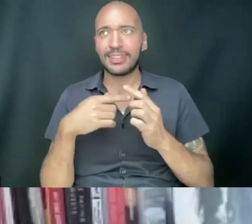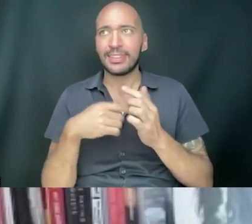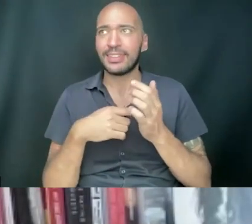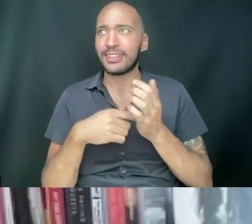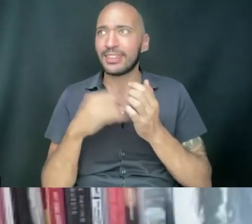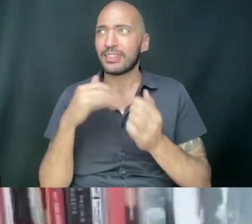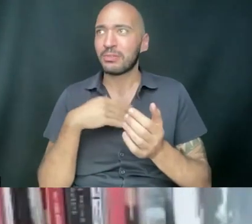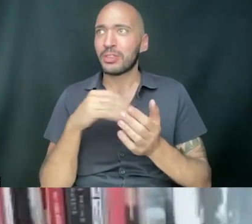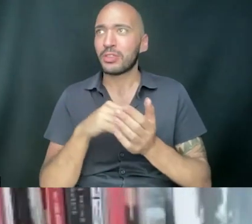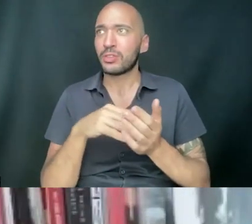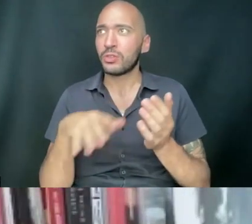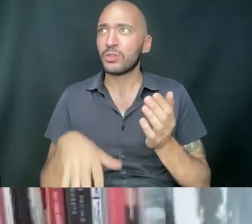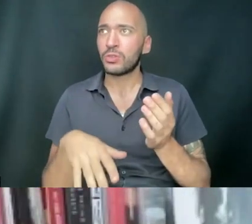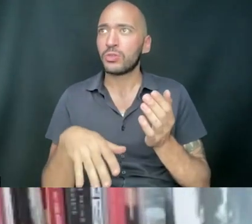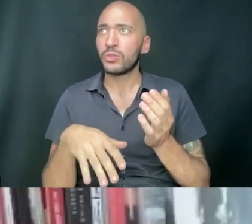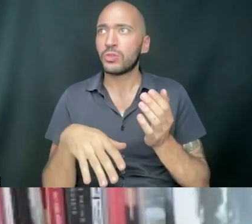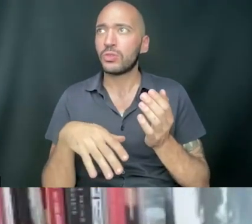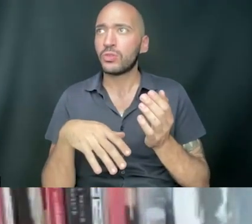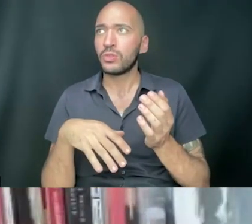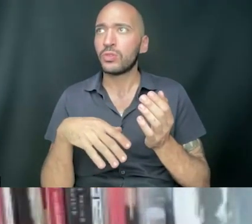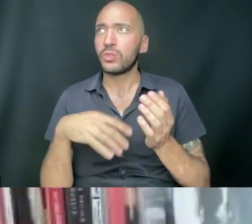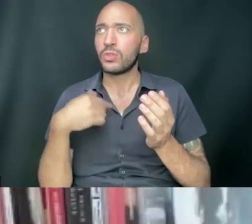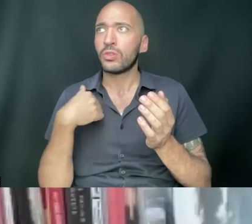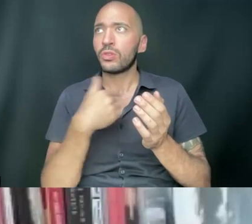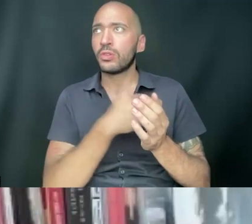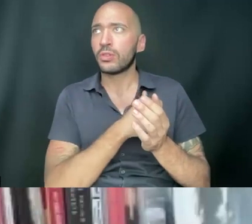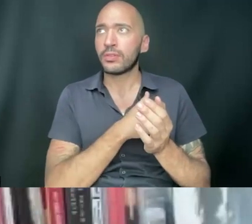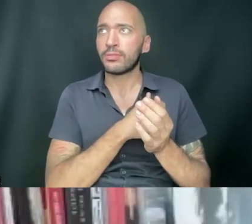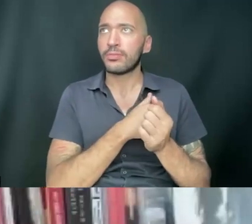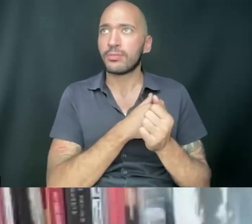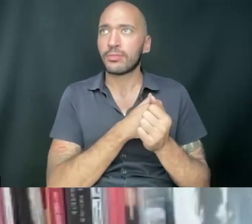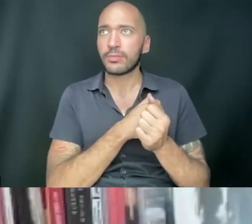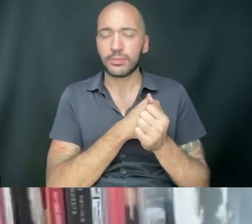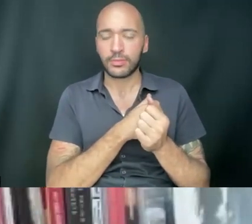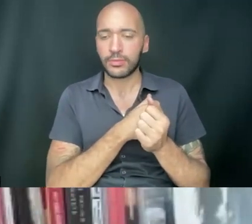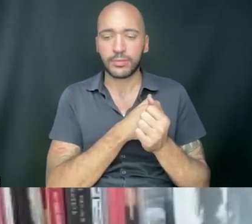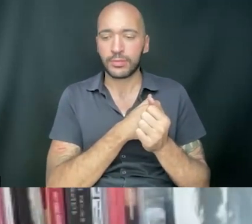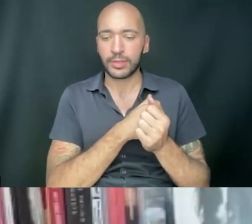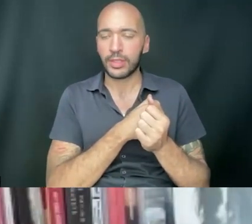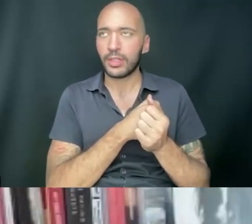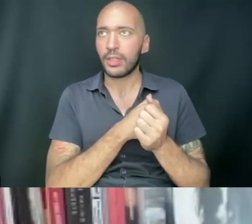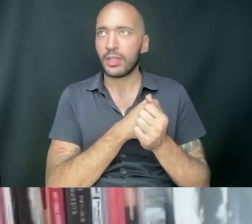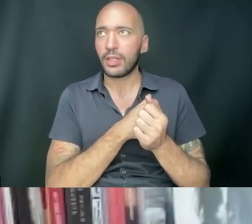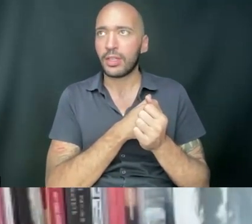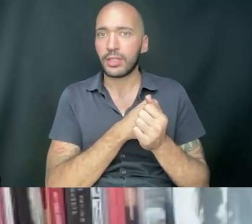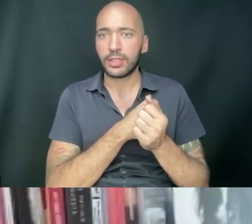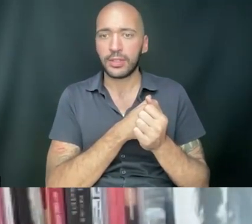like, my students' favorite thing to do this week. And they wanted to participate and contribute. So thank you for touching us through song in